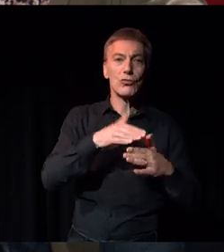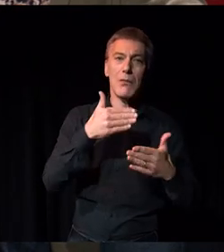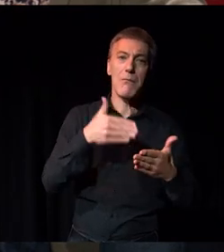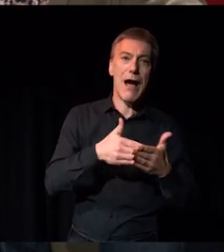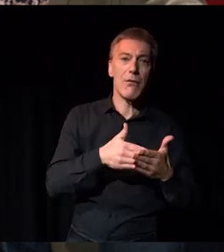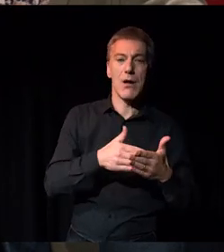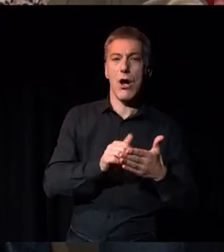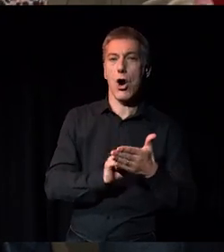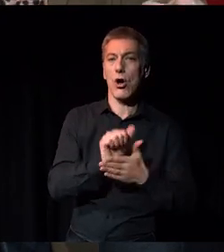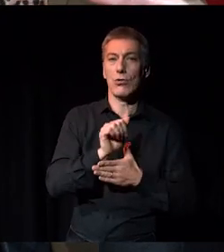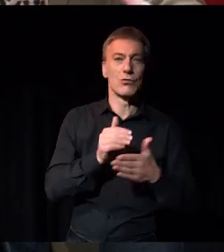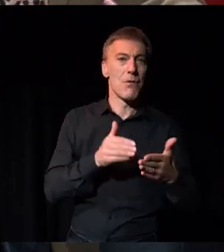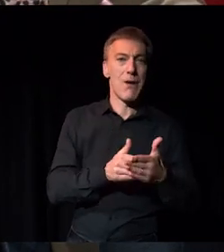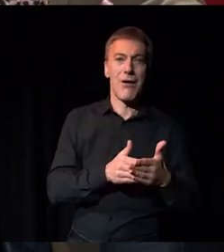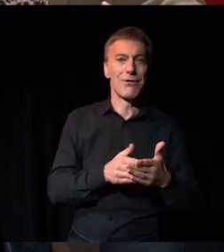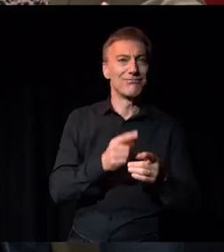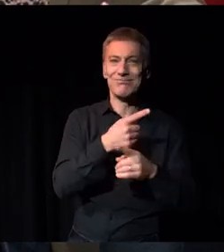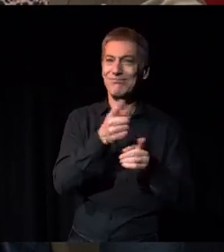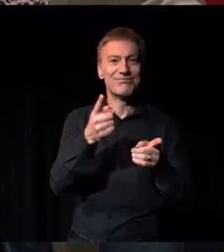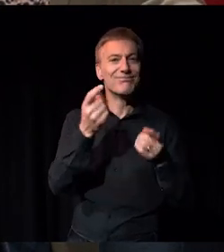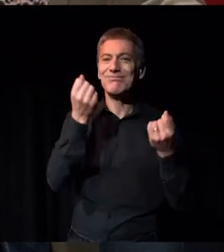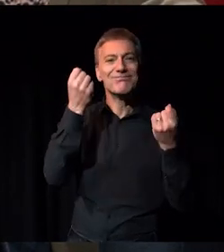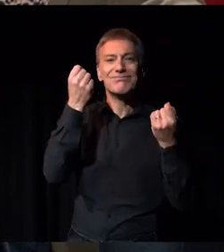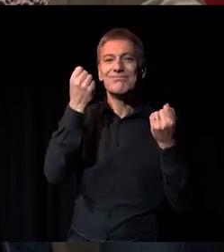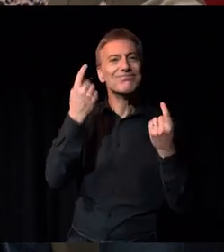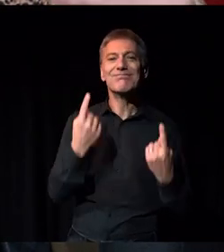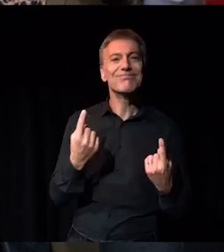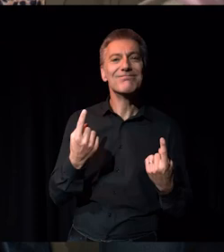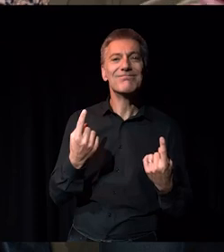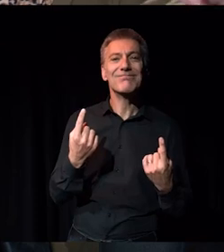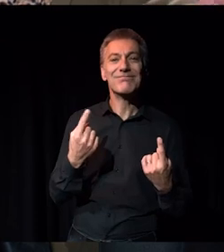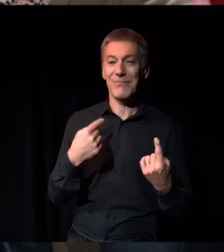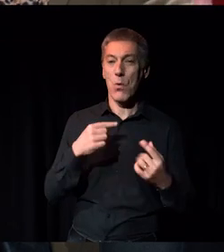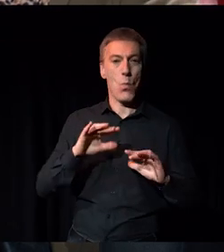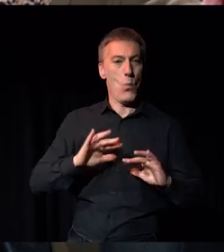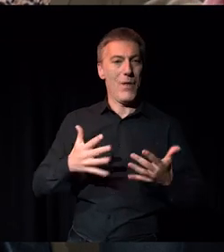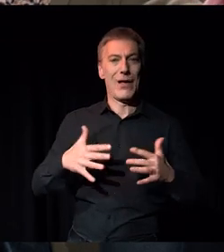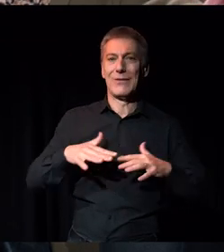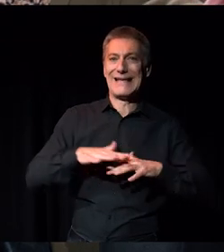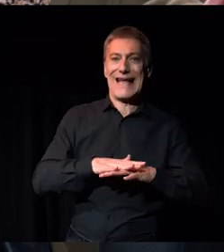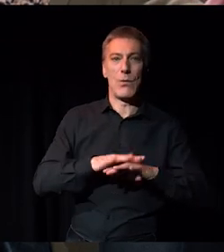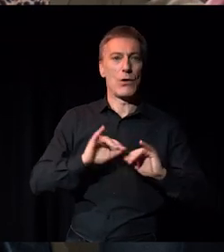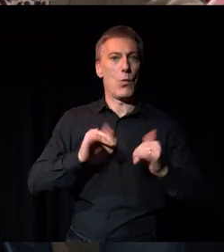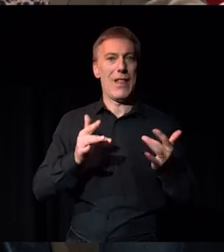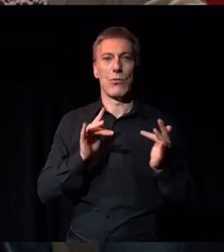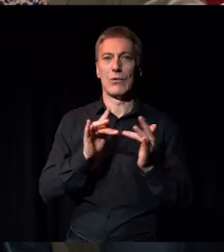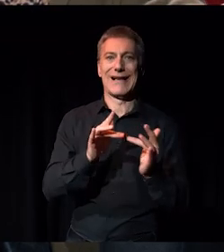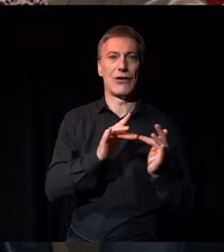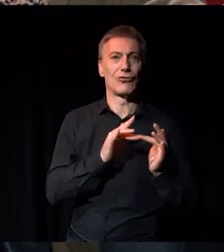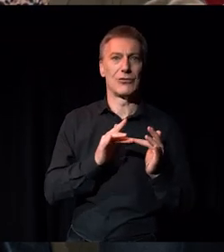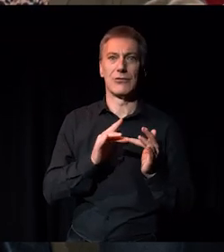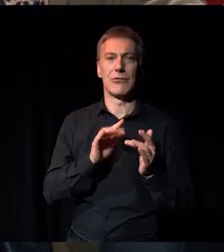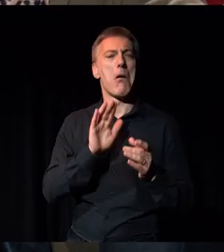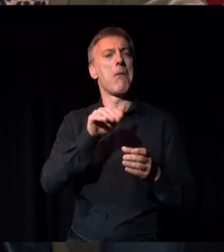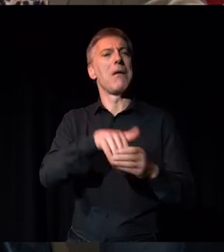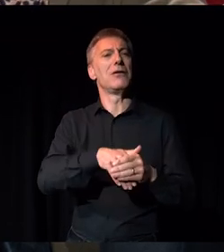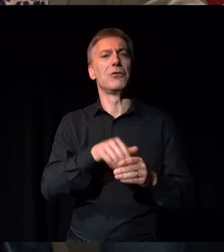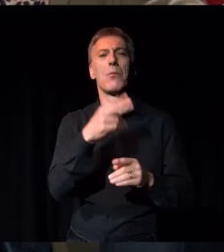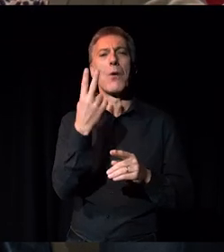we can experience. So, you know, not having those networks or connections into the arts sector